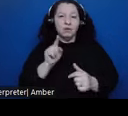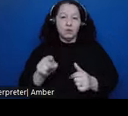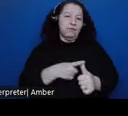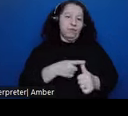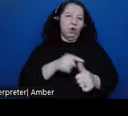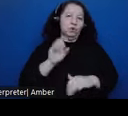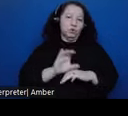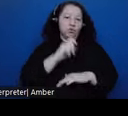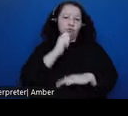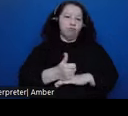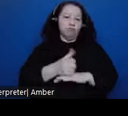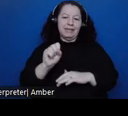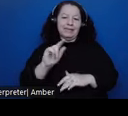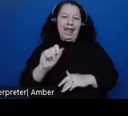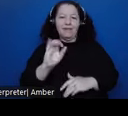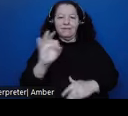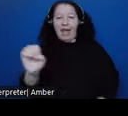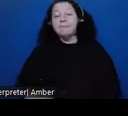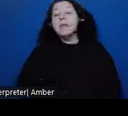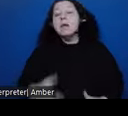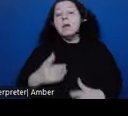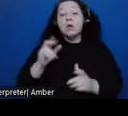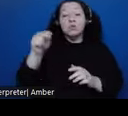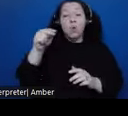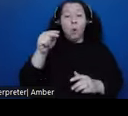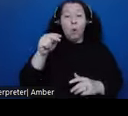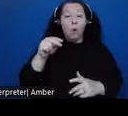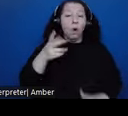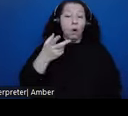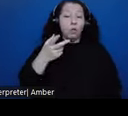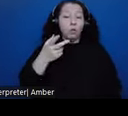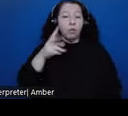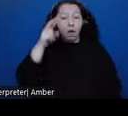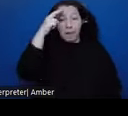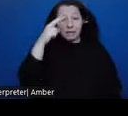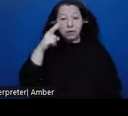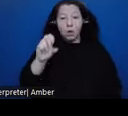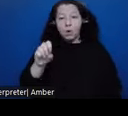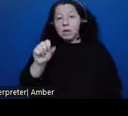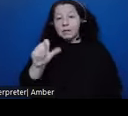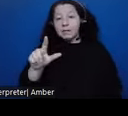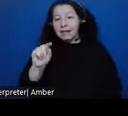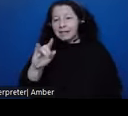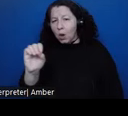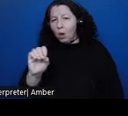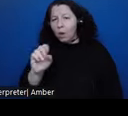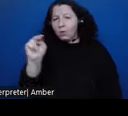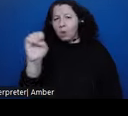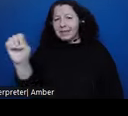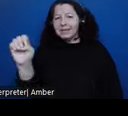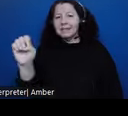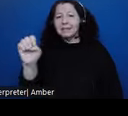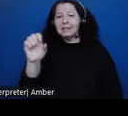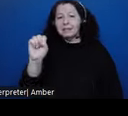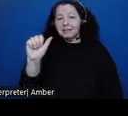Fe. In the north of Mexico, for instance, in Saltillo, in the northeast, there are vestiges